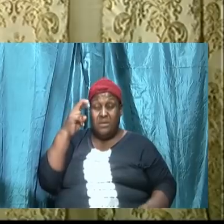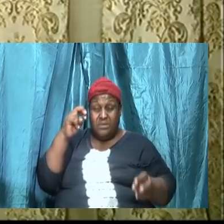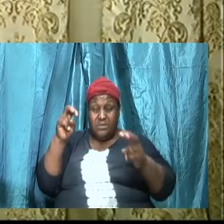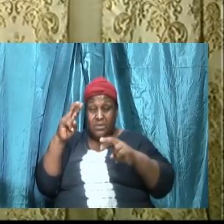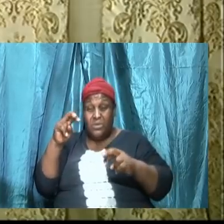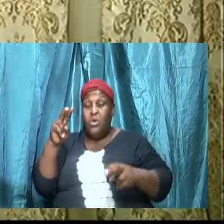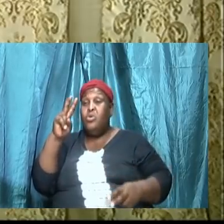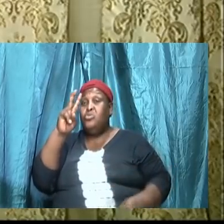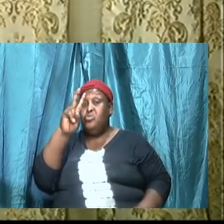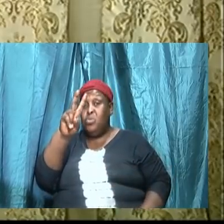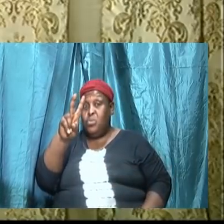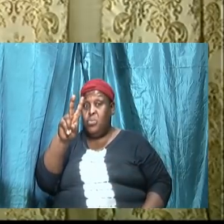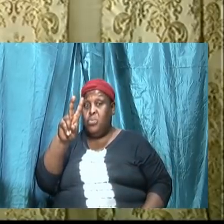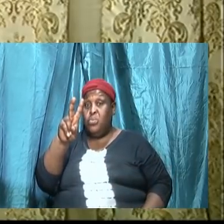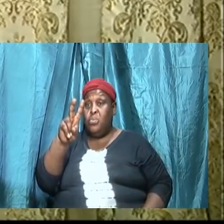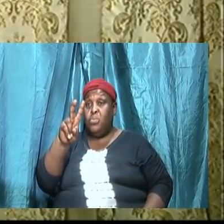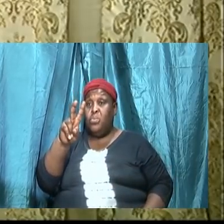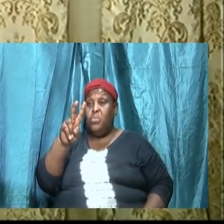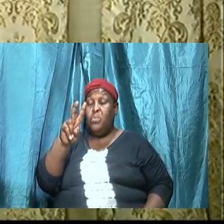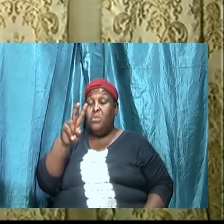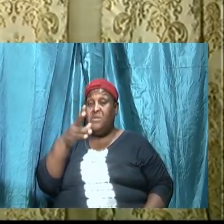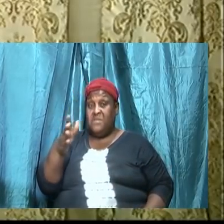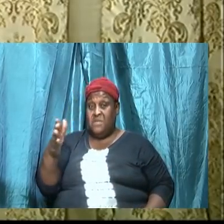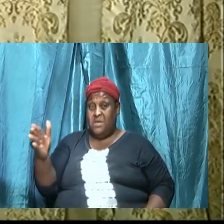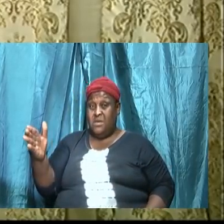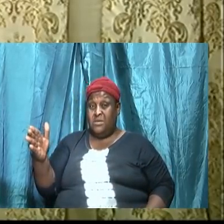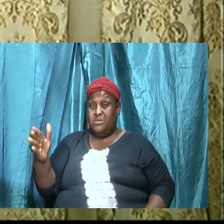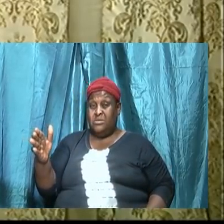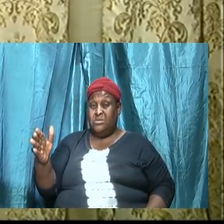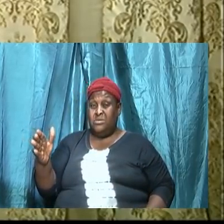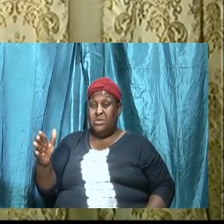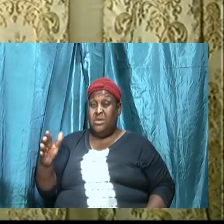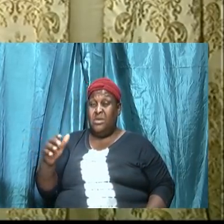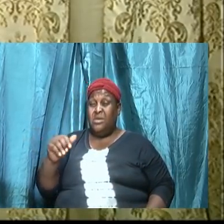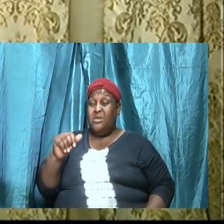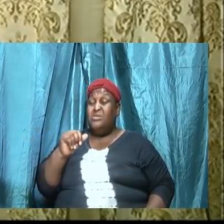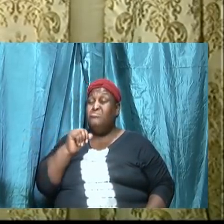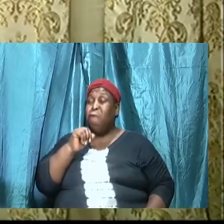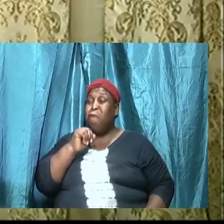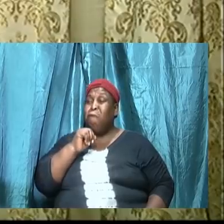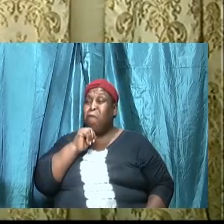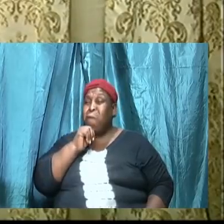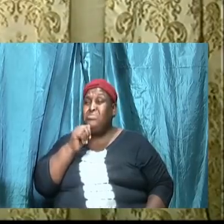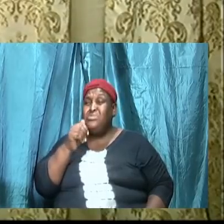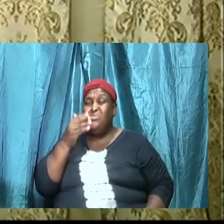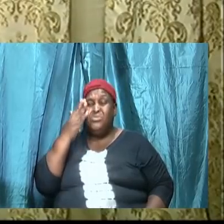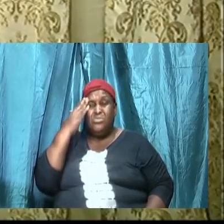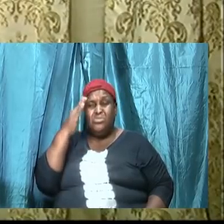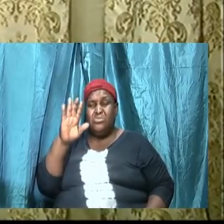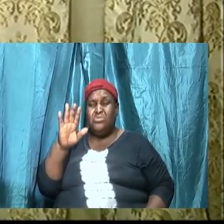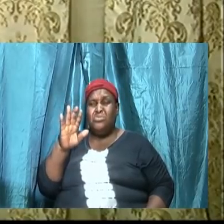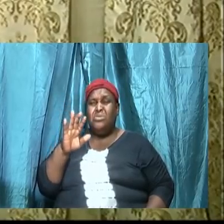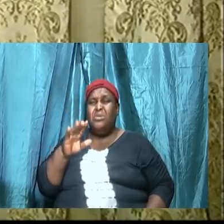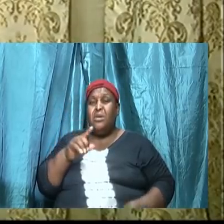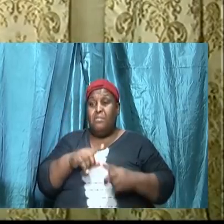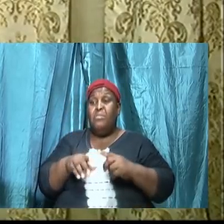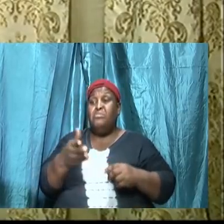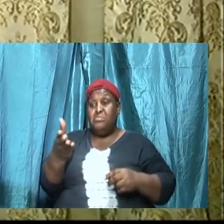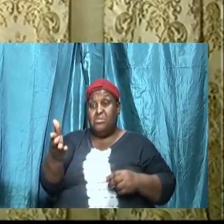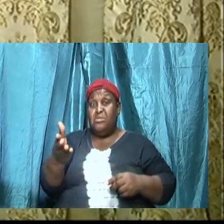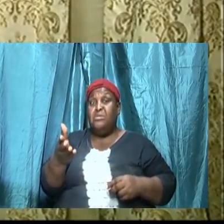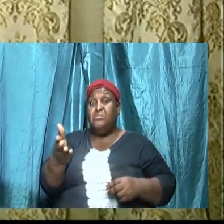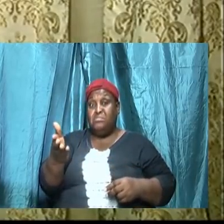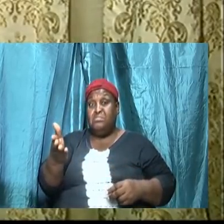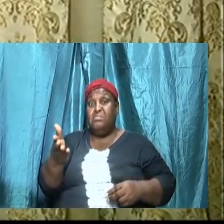And they were not popular, but they are there. And for some folks, it is the first